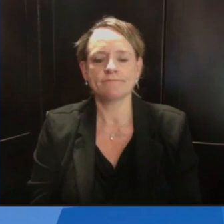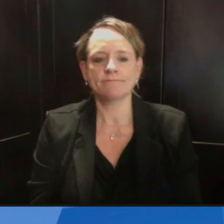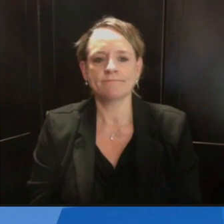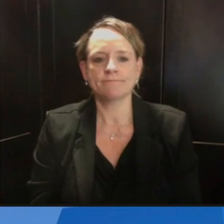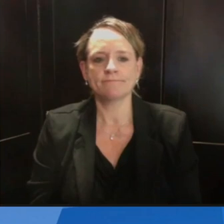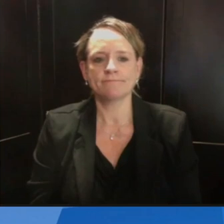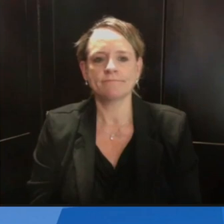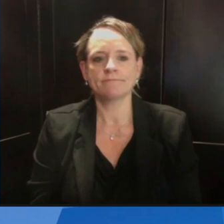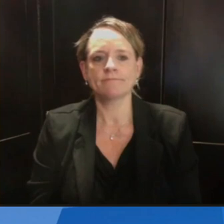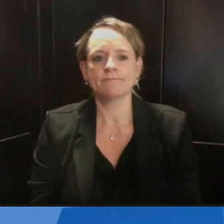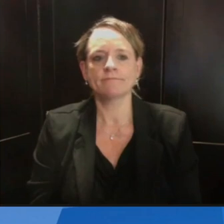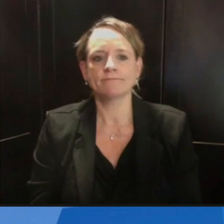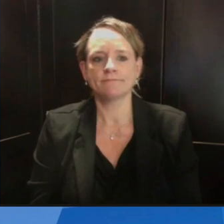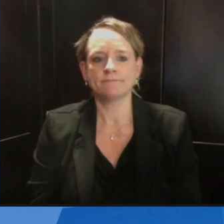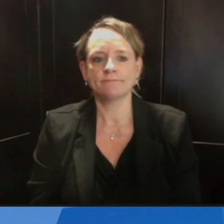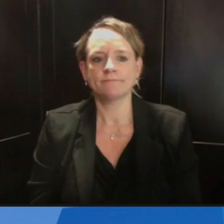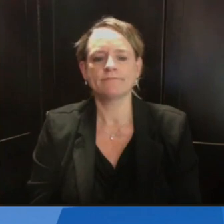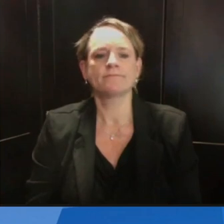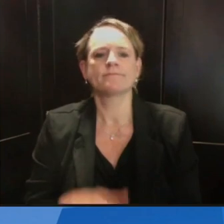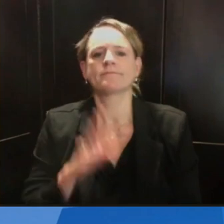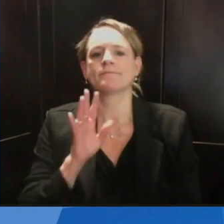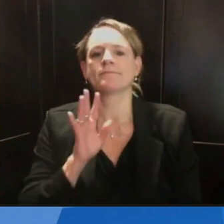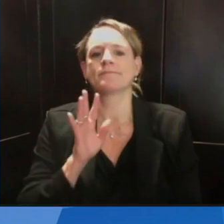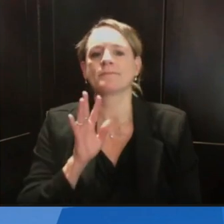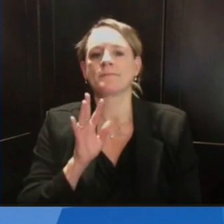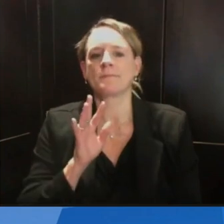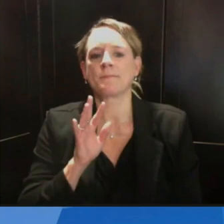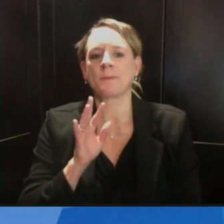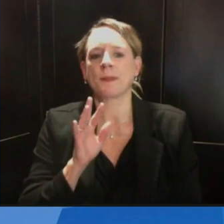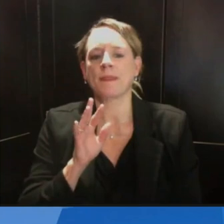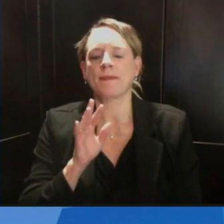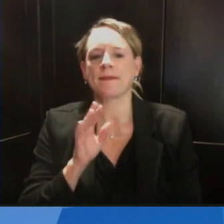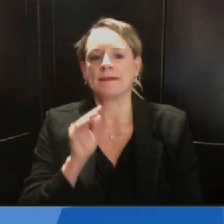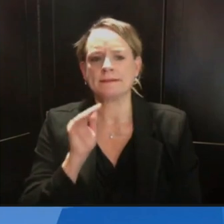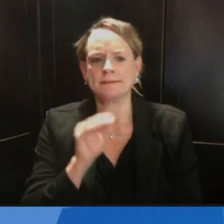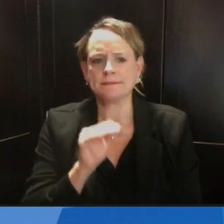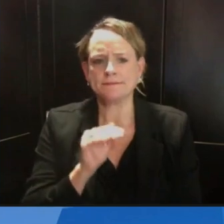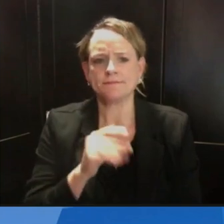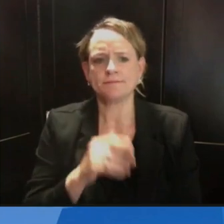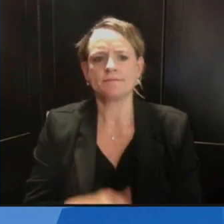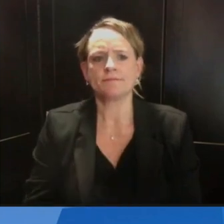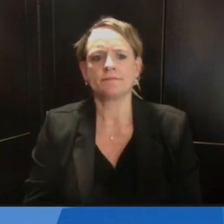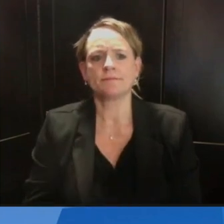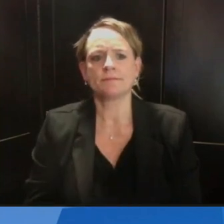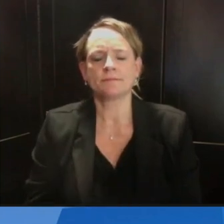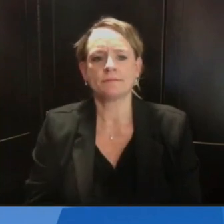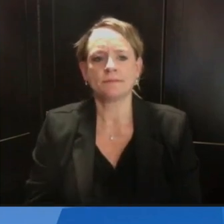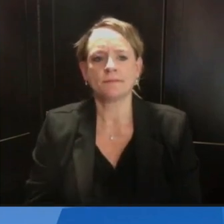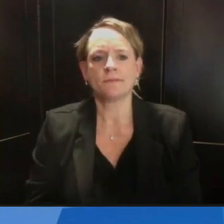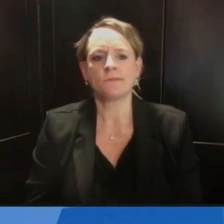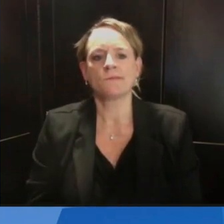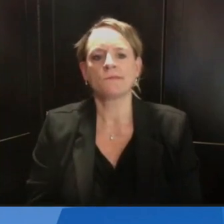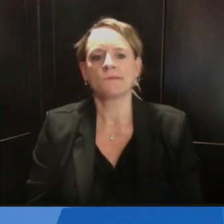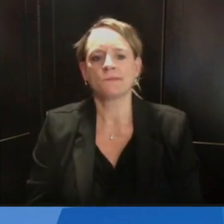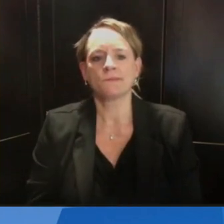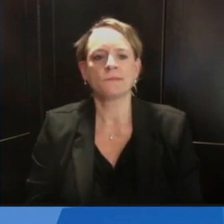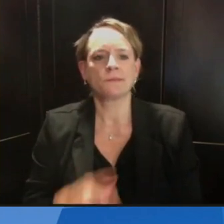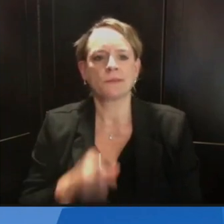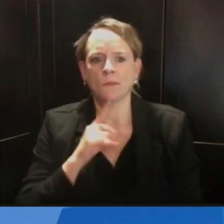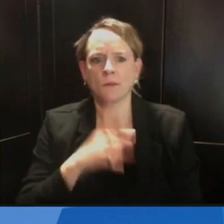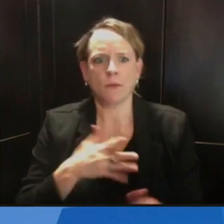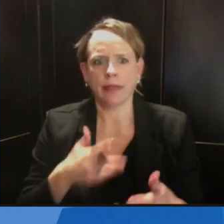Excuse me. This is Eric Gunn. My call dropped right when I was getting ready to ask my question. Is there time for me now? Please go ahead.